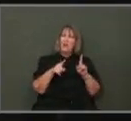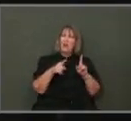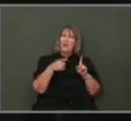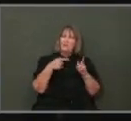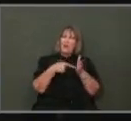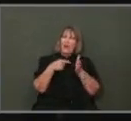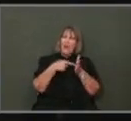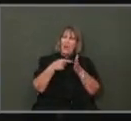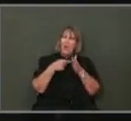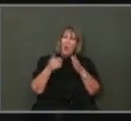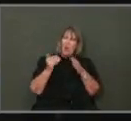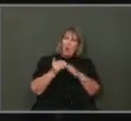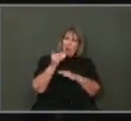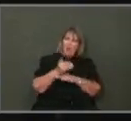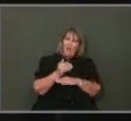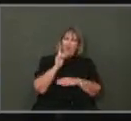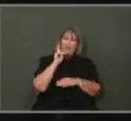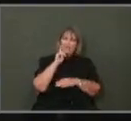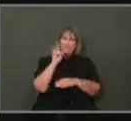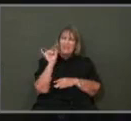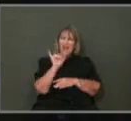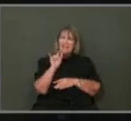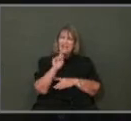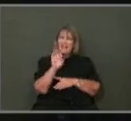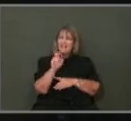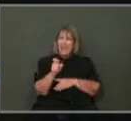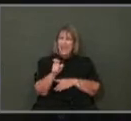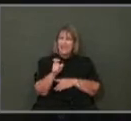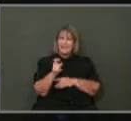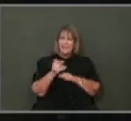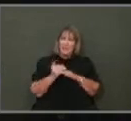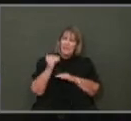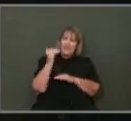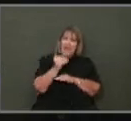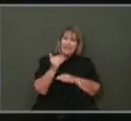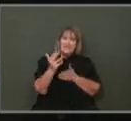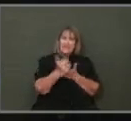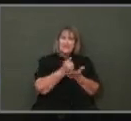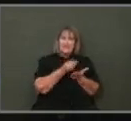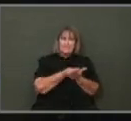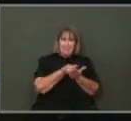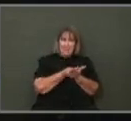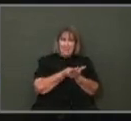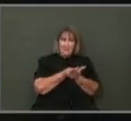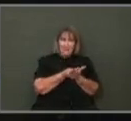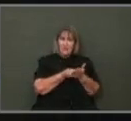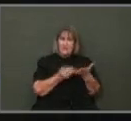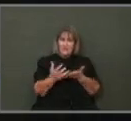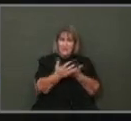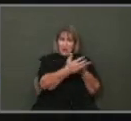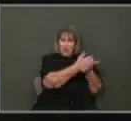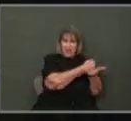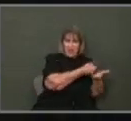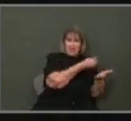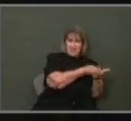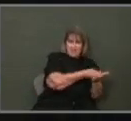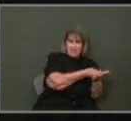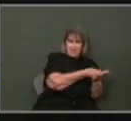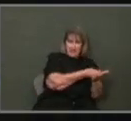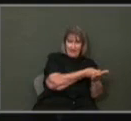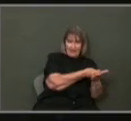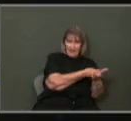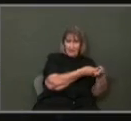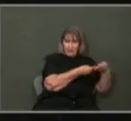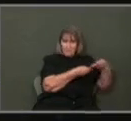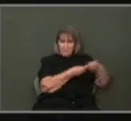functionally. We own it, but yet still there's excess revenue that goes to the city. So they're collecting it to give it to the